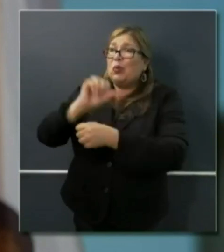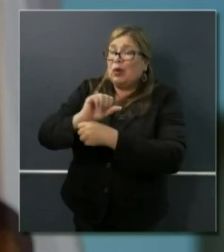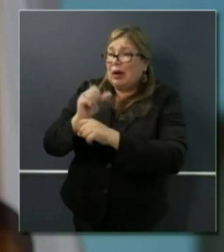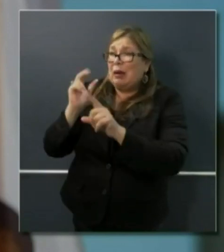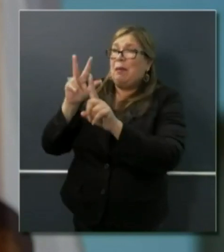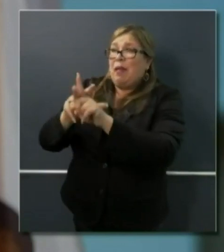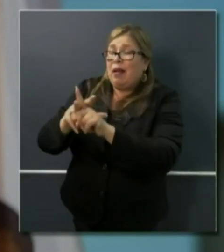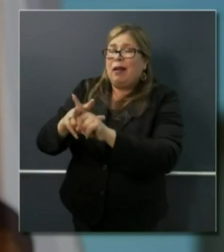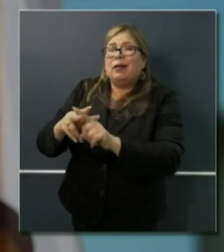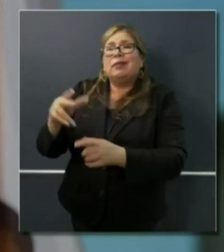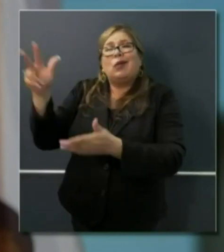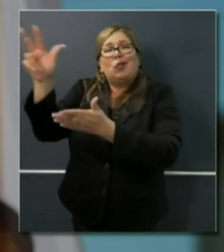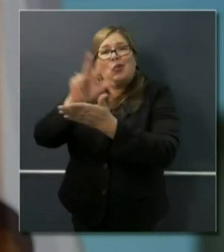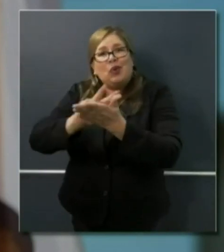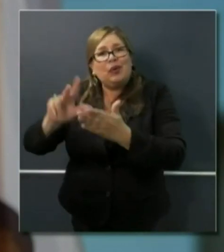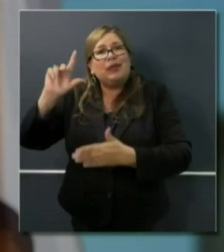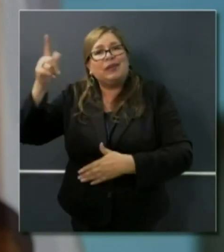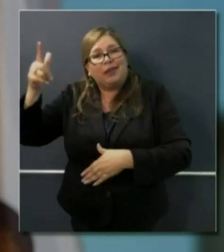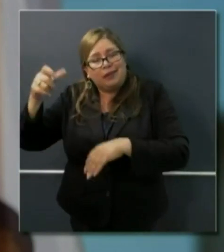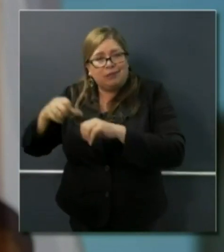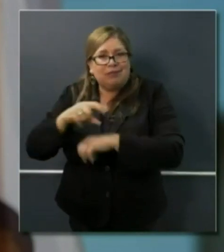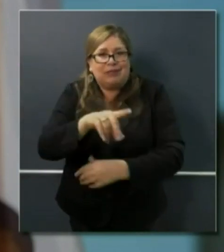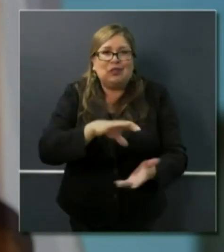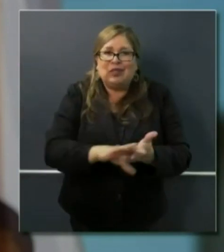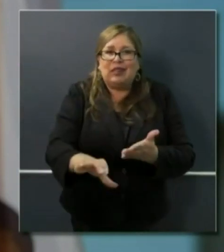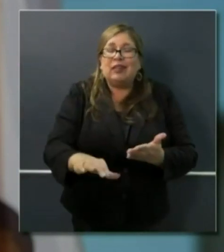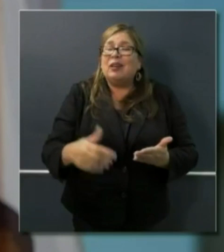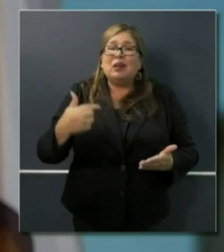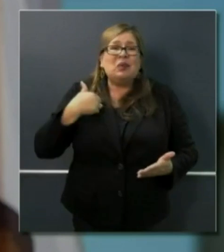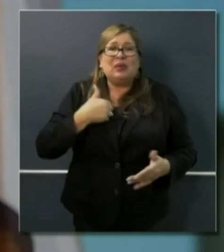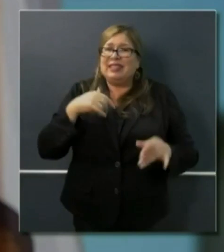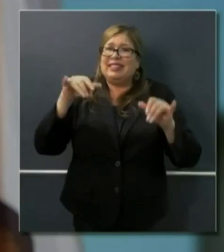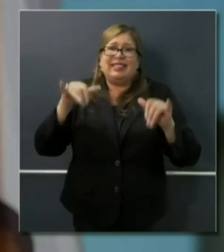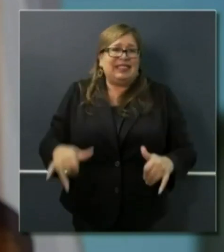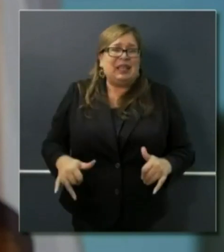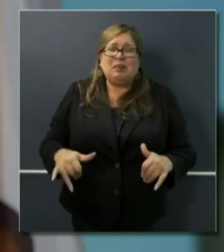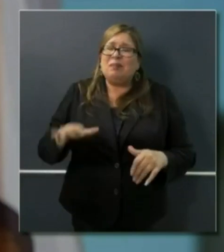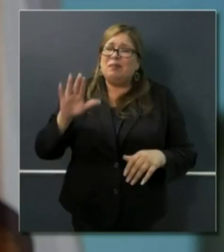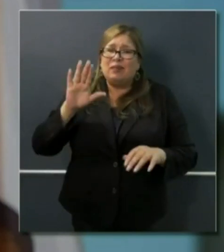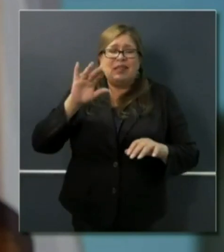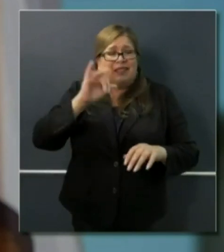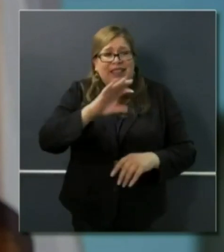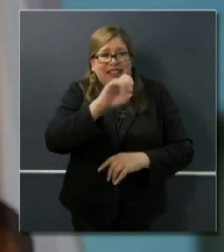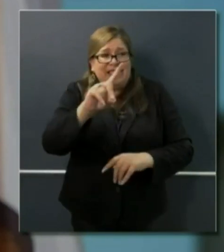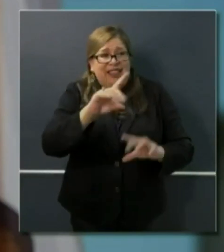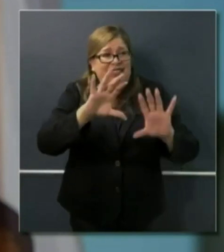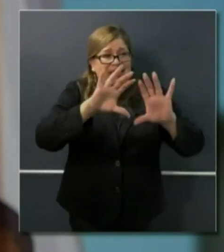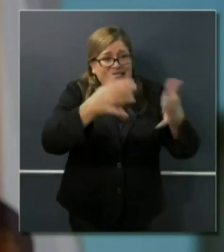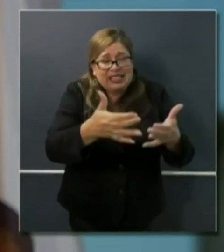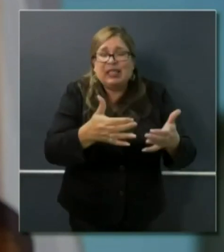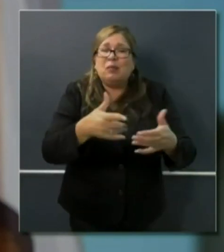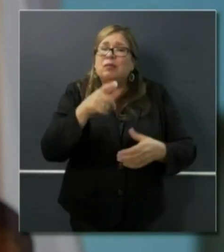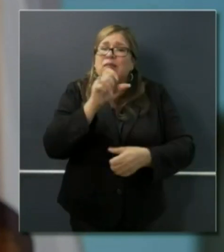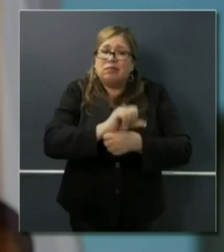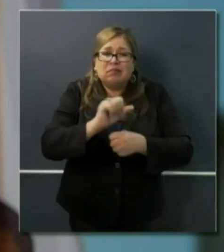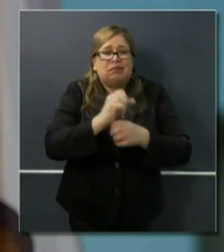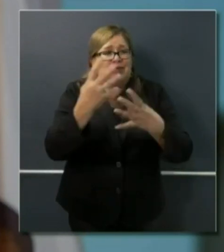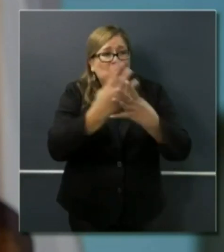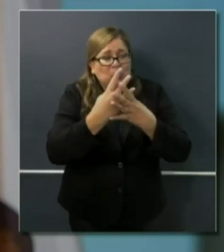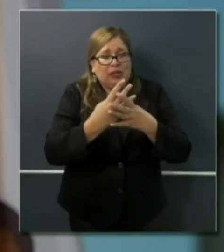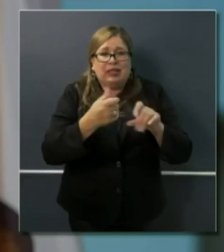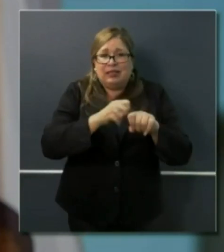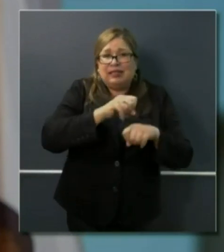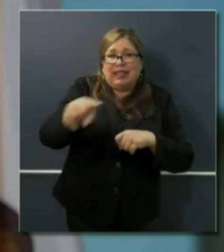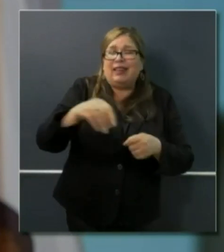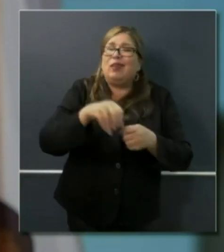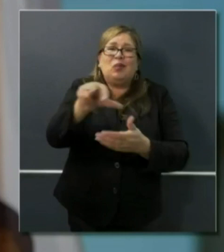still within that window in terms of her capacity and her team's capacity to turn around those payments. And I